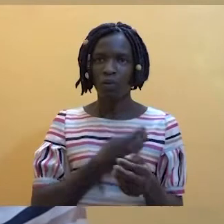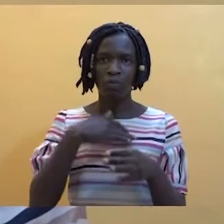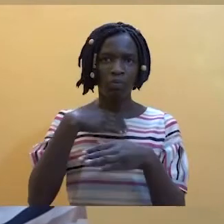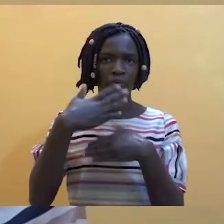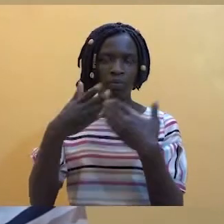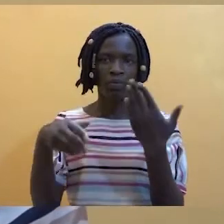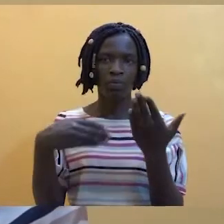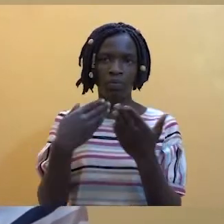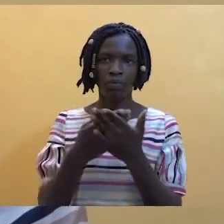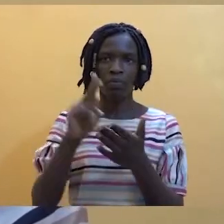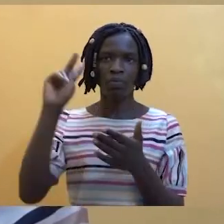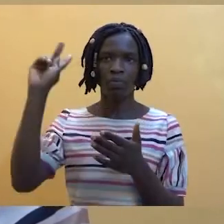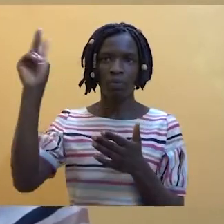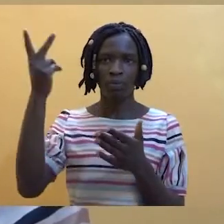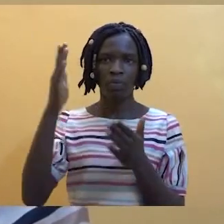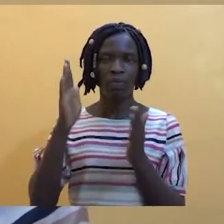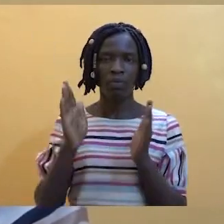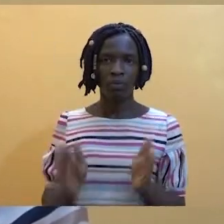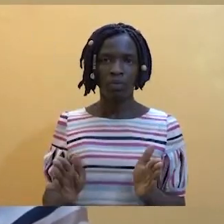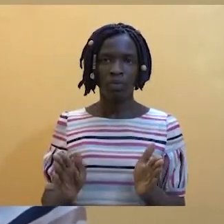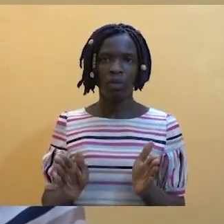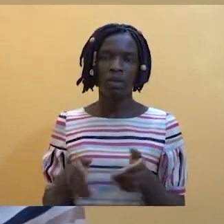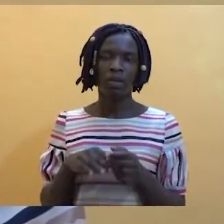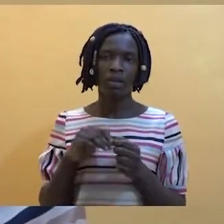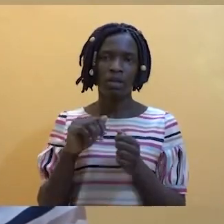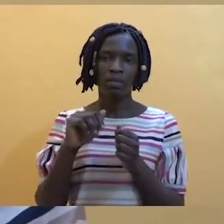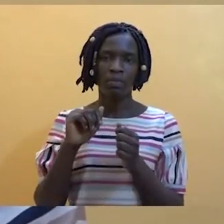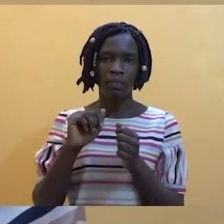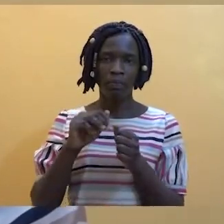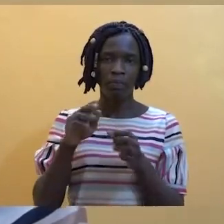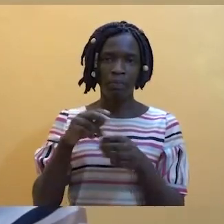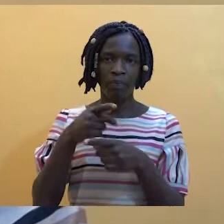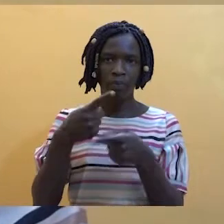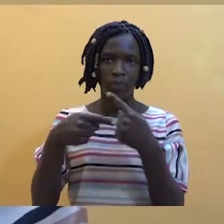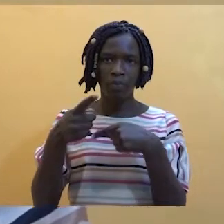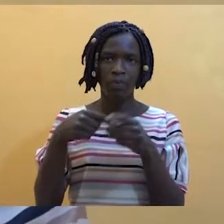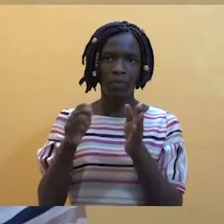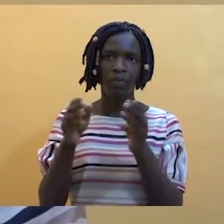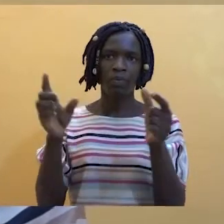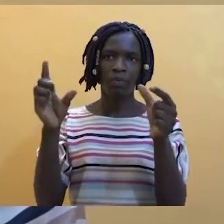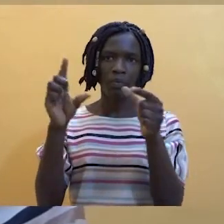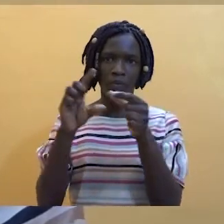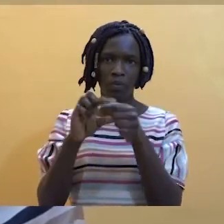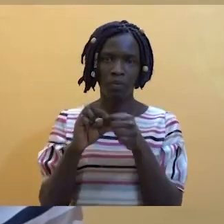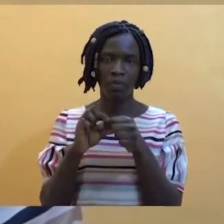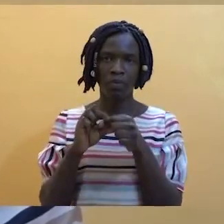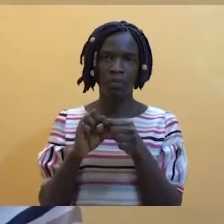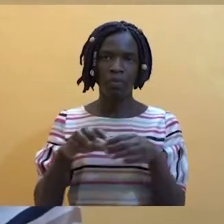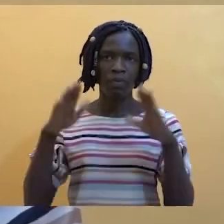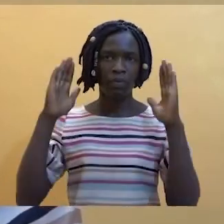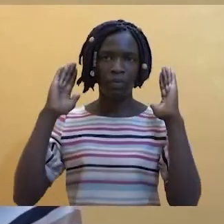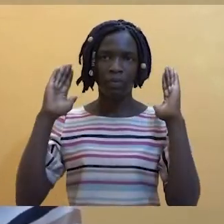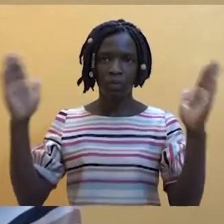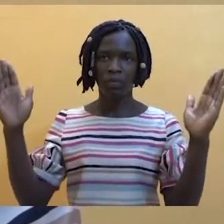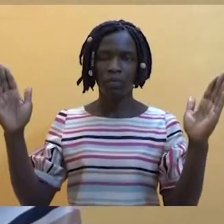You can do so by sending your contribution of $50,000, $100,000 or what your